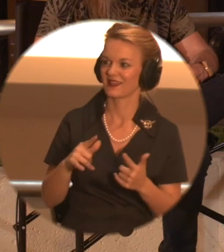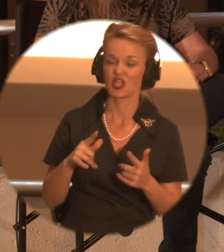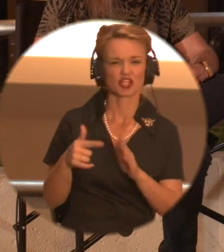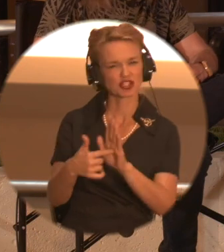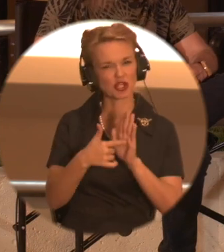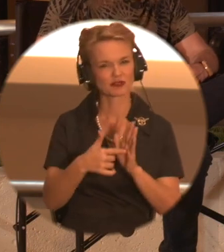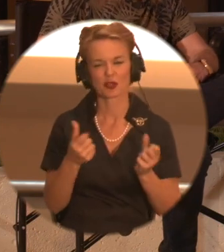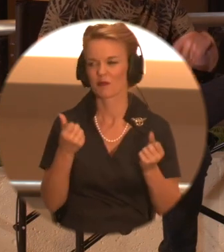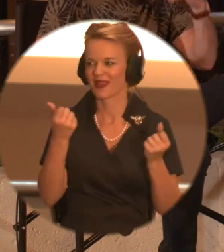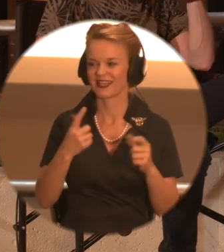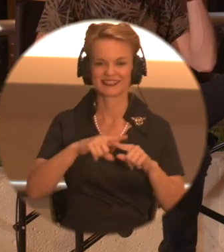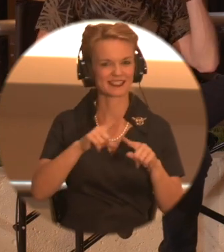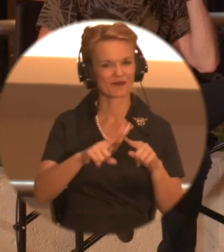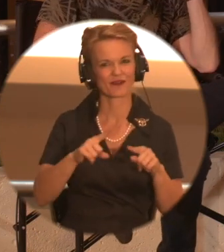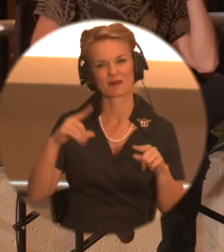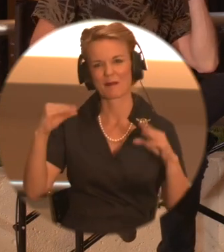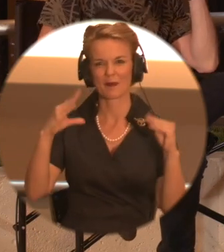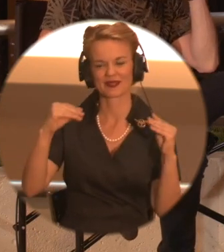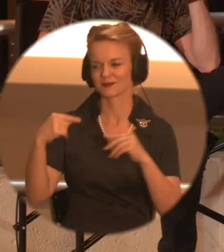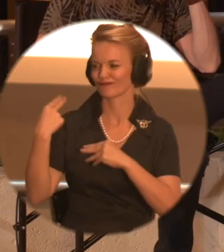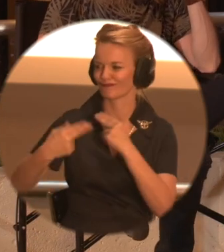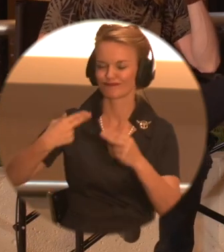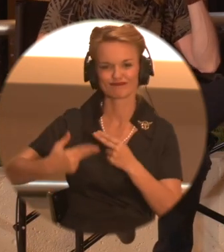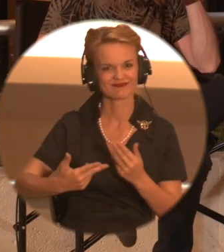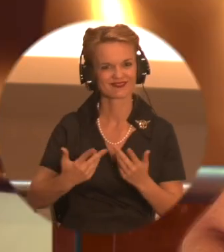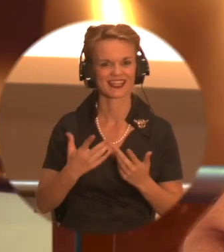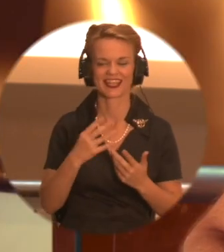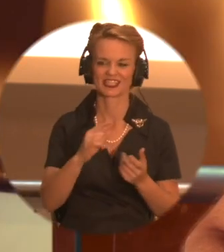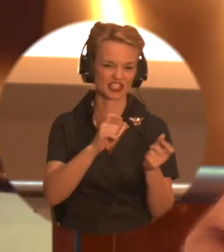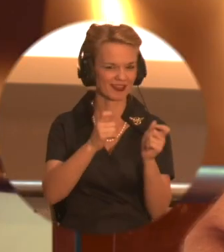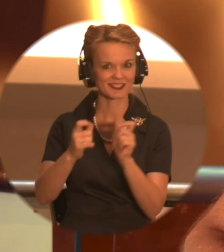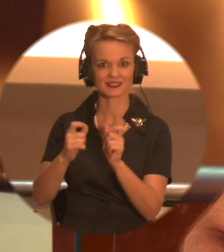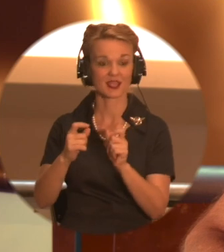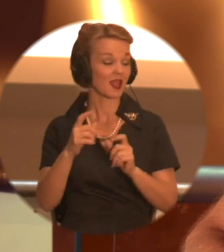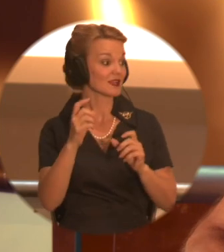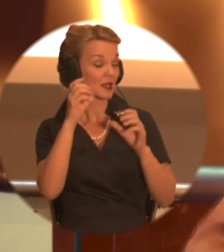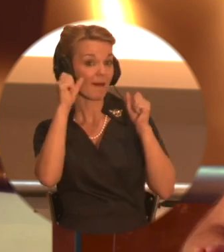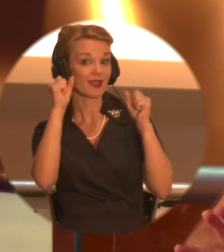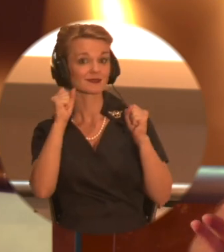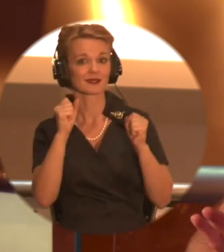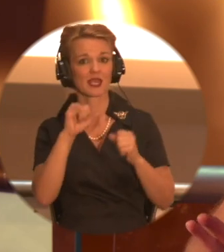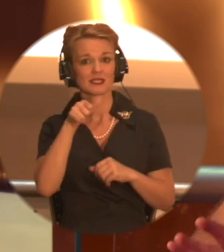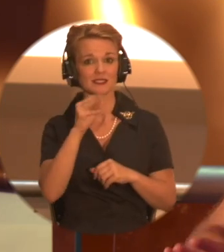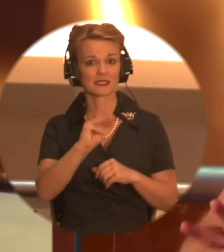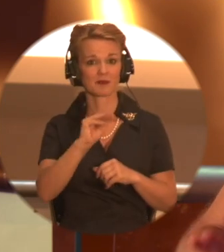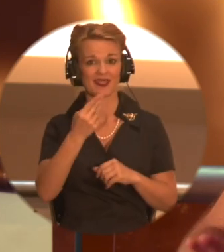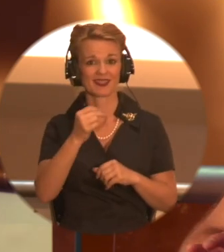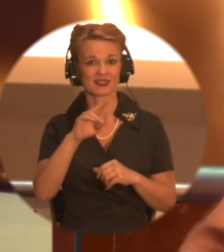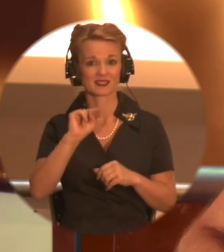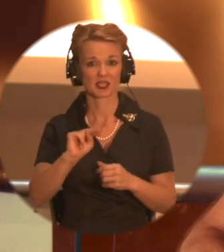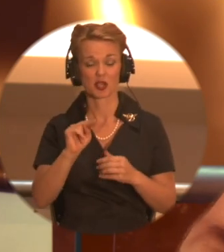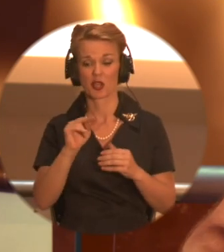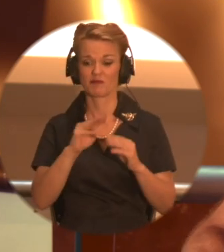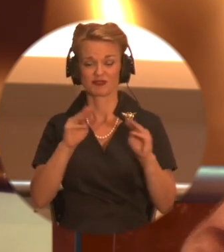throughout history. Oh yeah. It, I, I know, it's revitalized it in a lot of ways. It's amazing. I mean, the Jim Henson Museum is one facet of an amazing